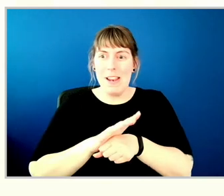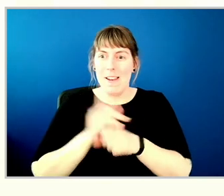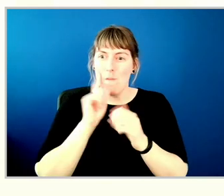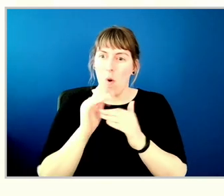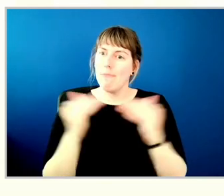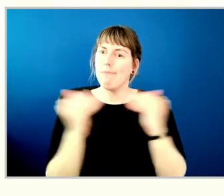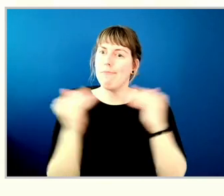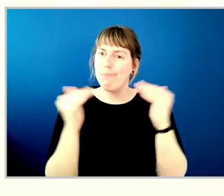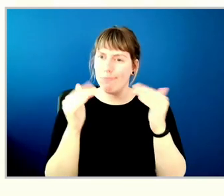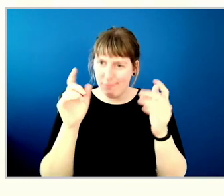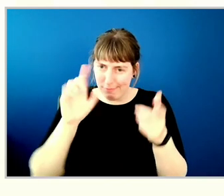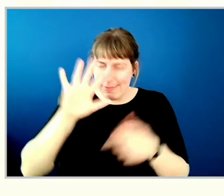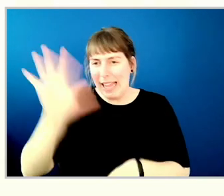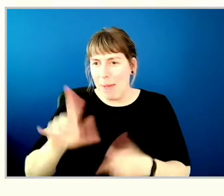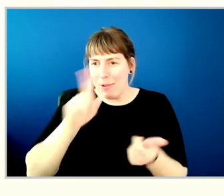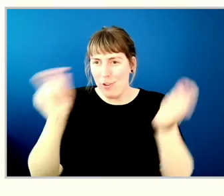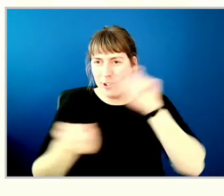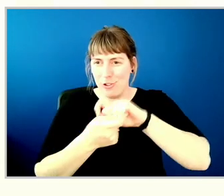transition.